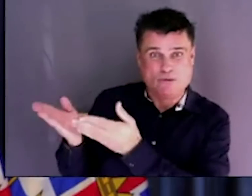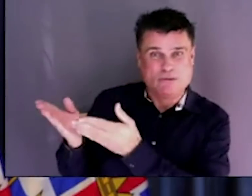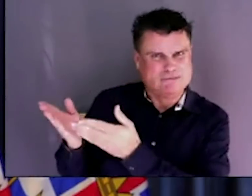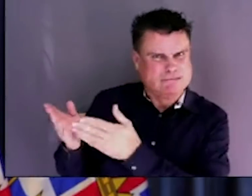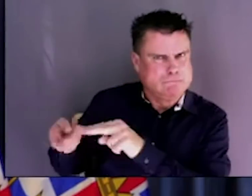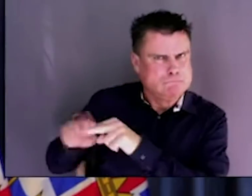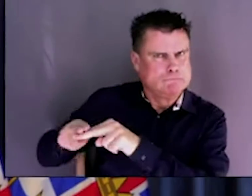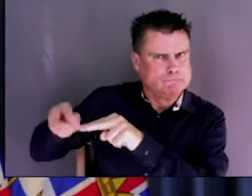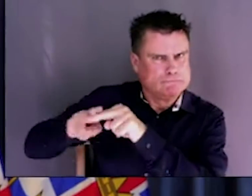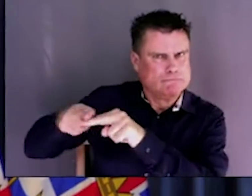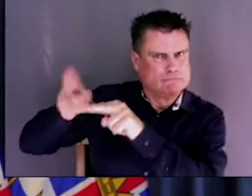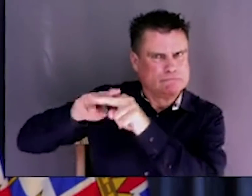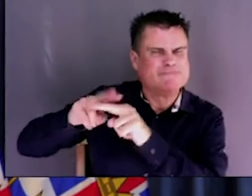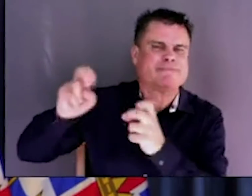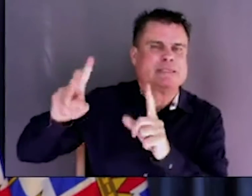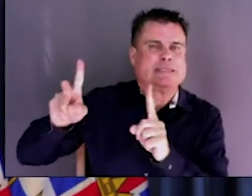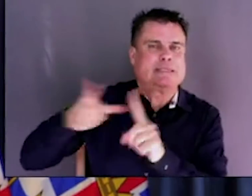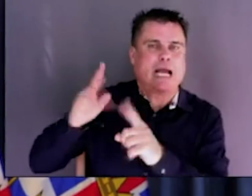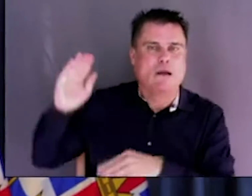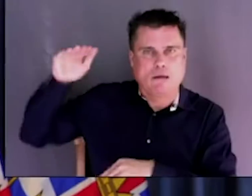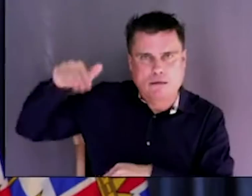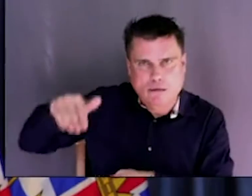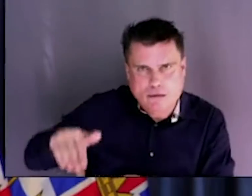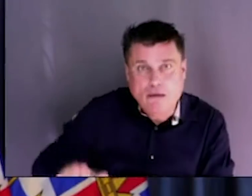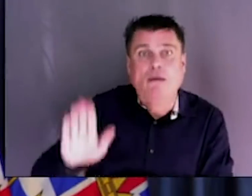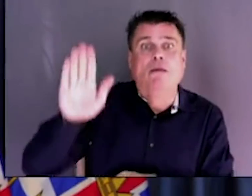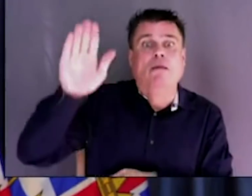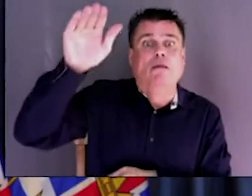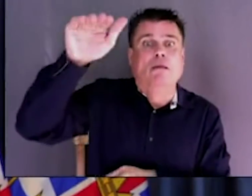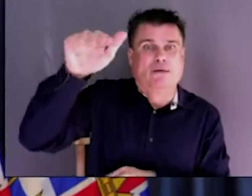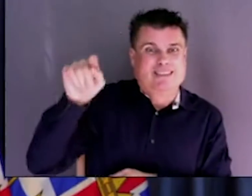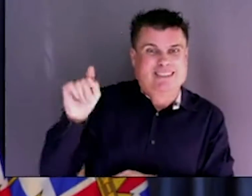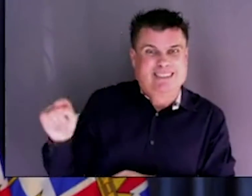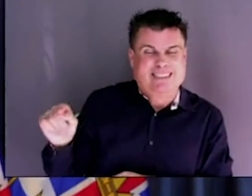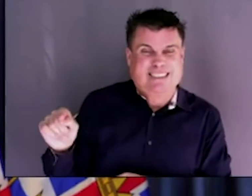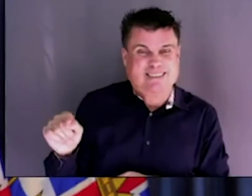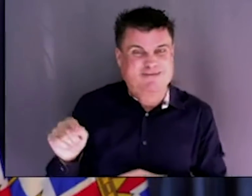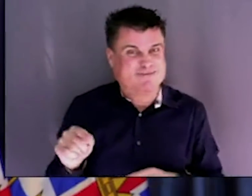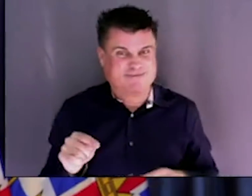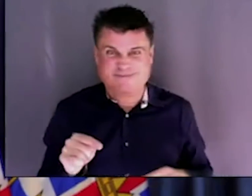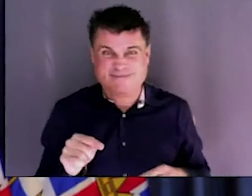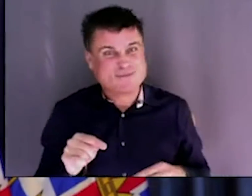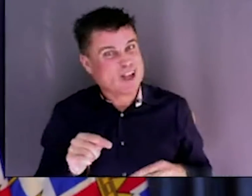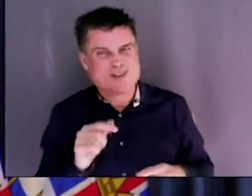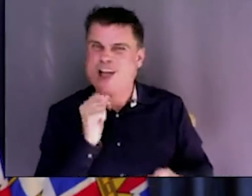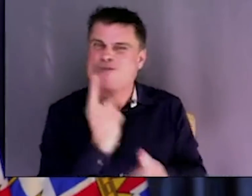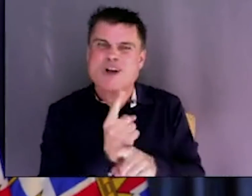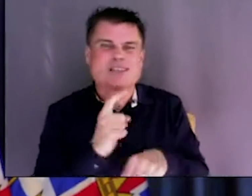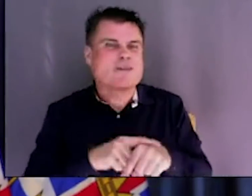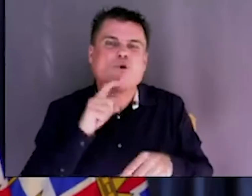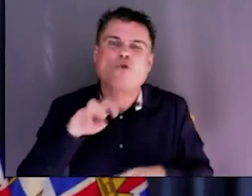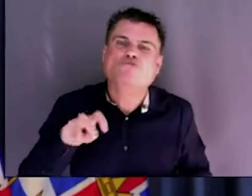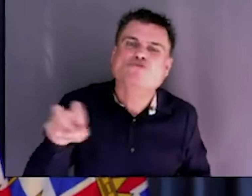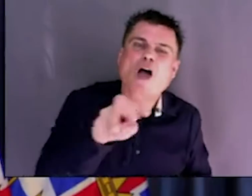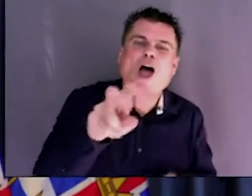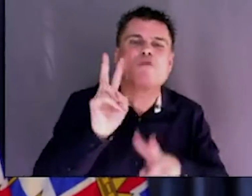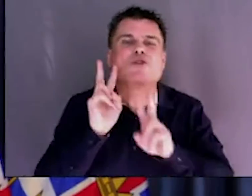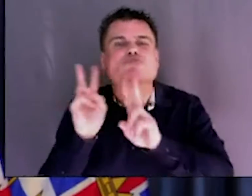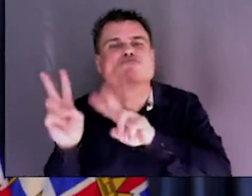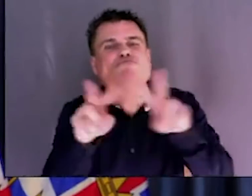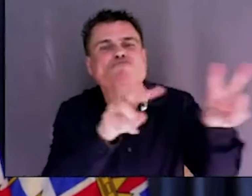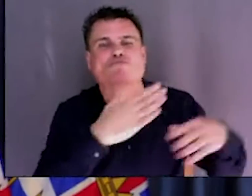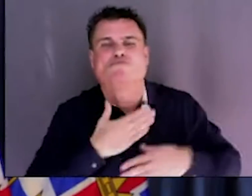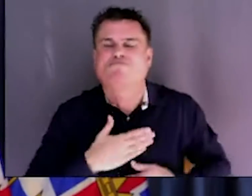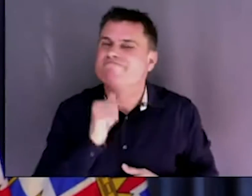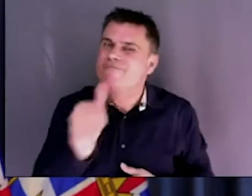sector. Ski Hill operators have been in discussions with Minister Dix. We'll keep those discussions going. The report will come next week and we'll take